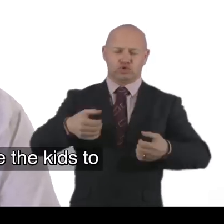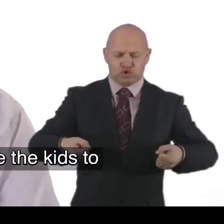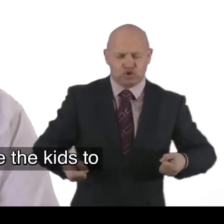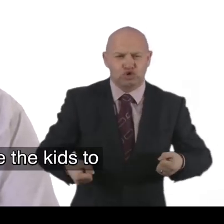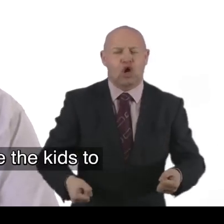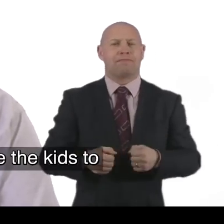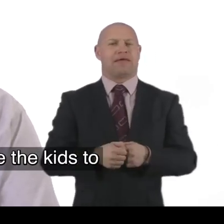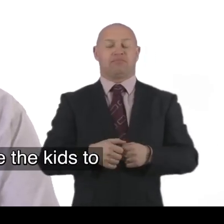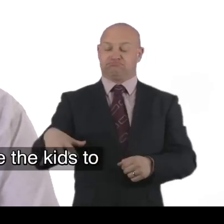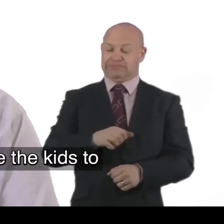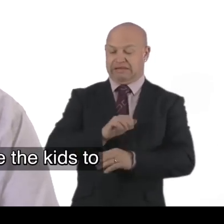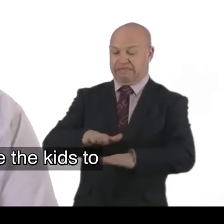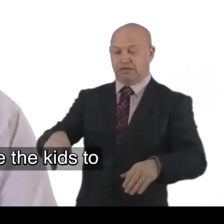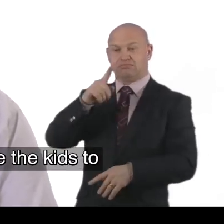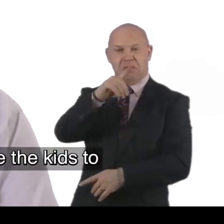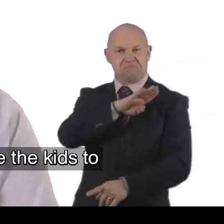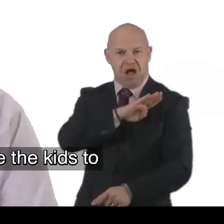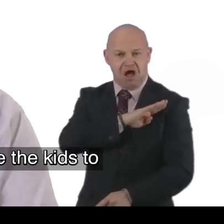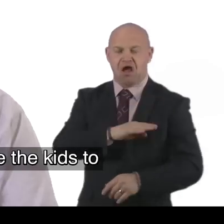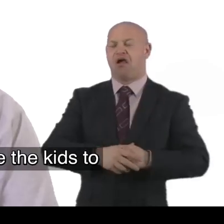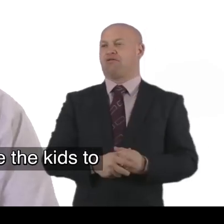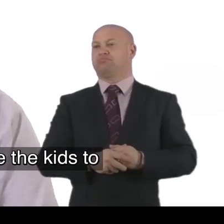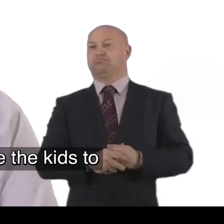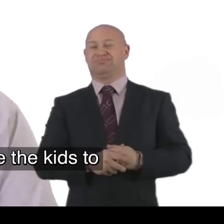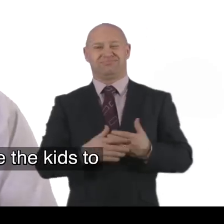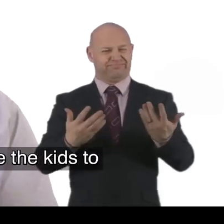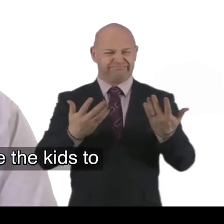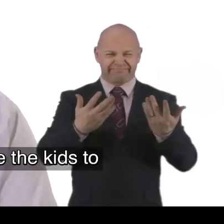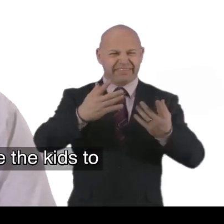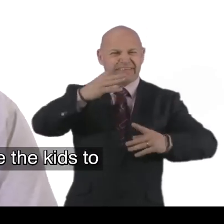Uh. To do things. Like going shopping. Take the kids to the park.